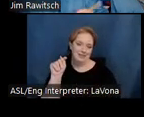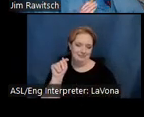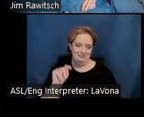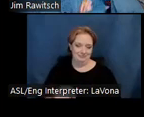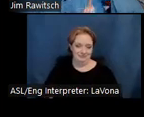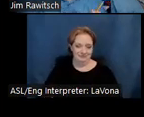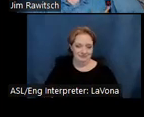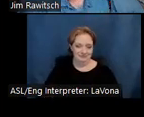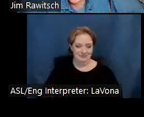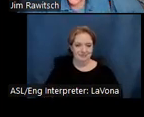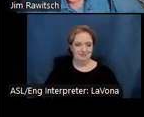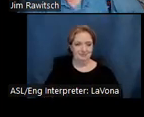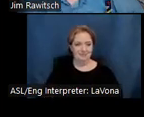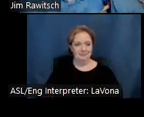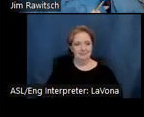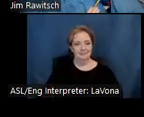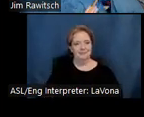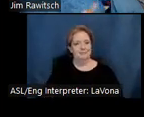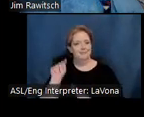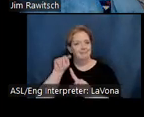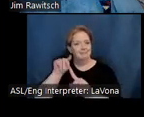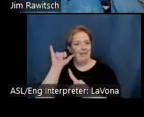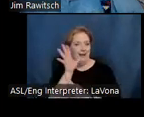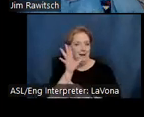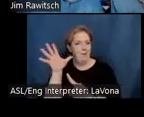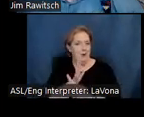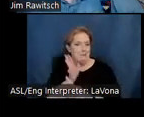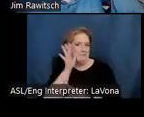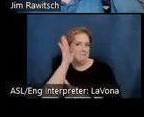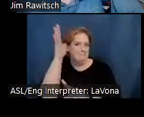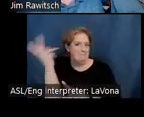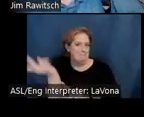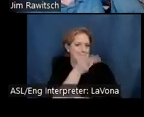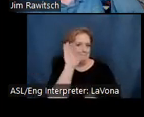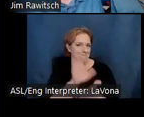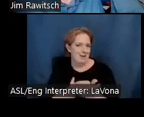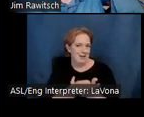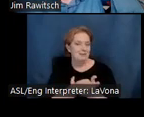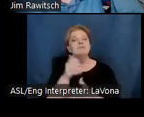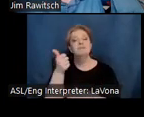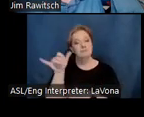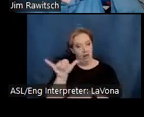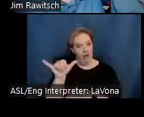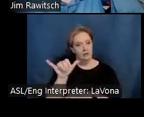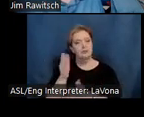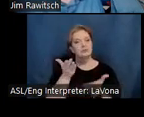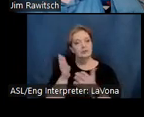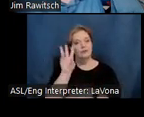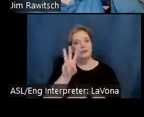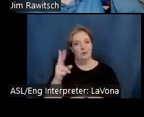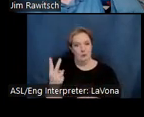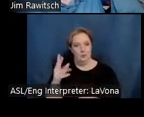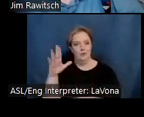Ah, the woman who would one day become Sam's wife, also served in World War Two. She was